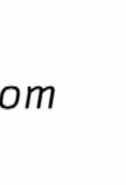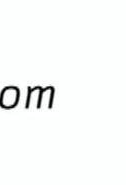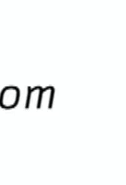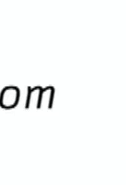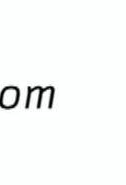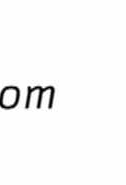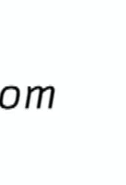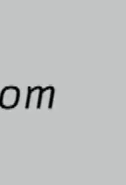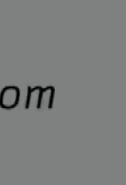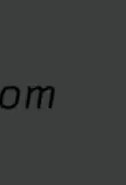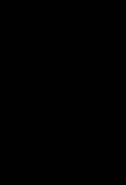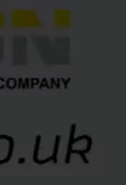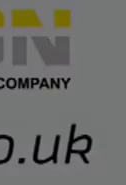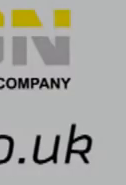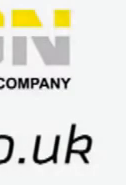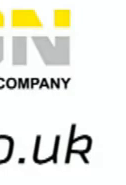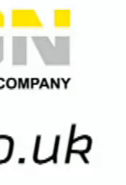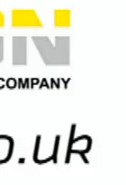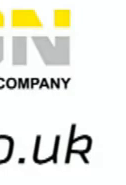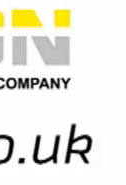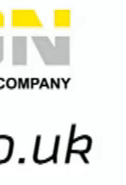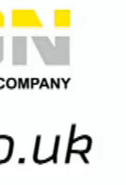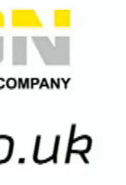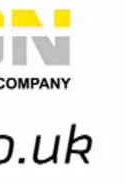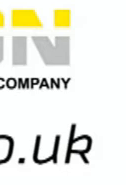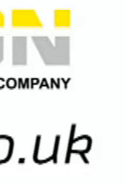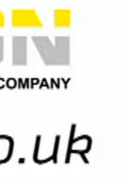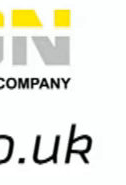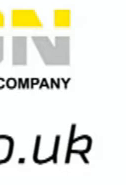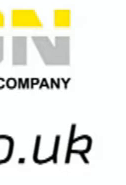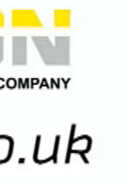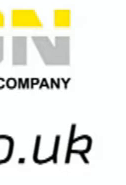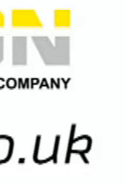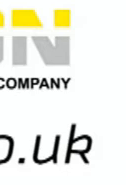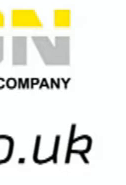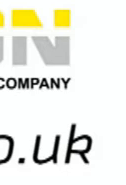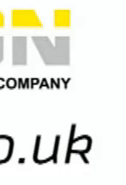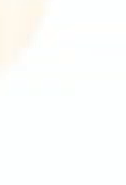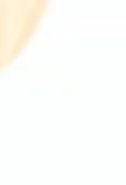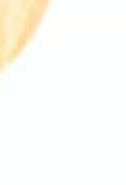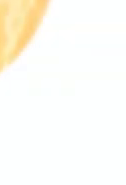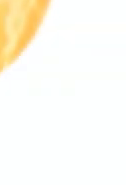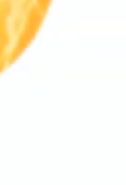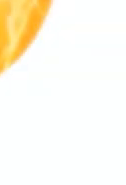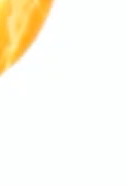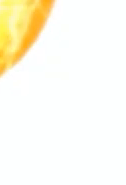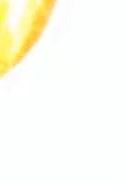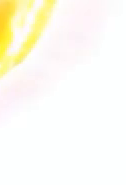We are the champions. No time